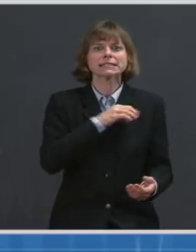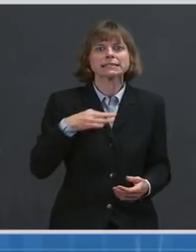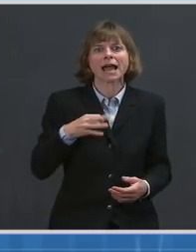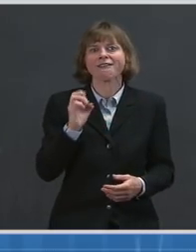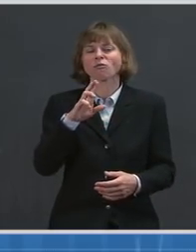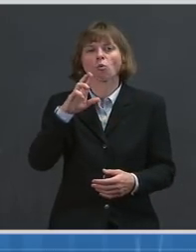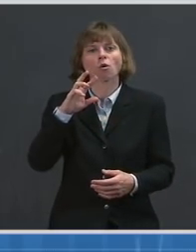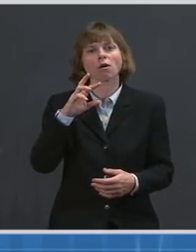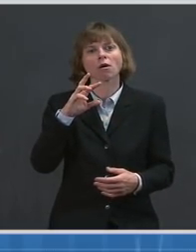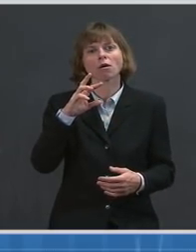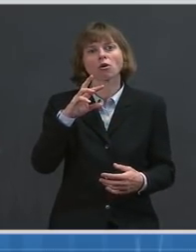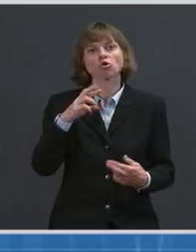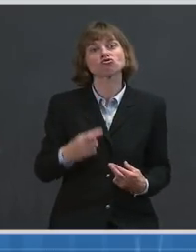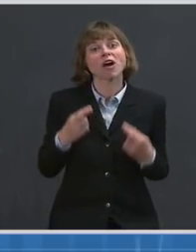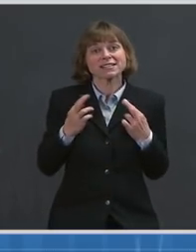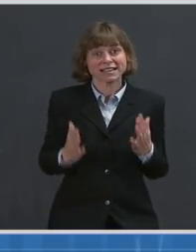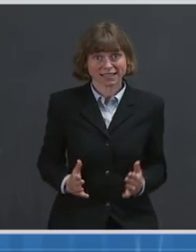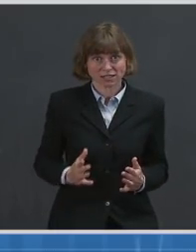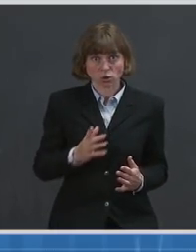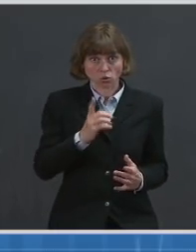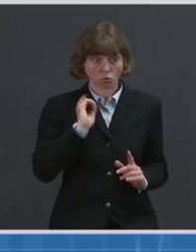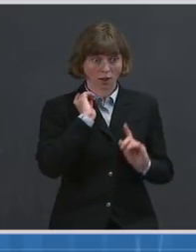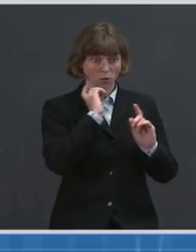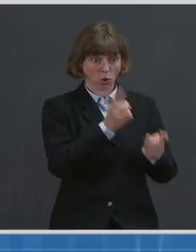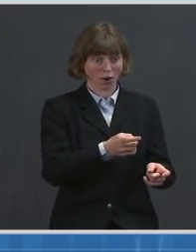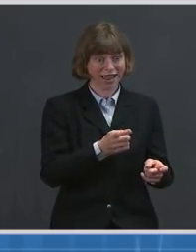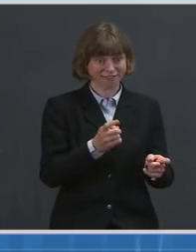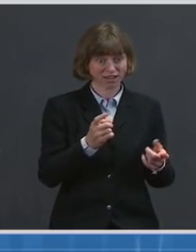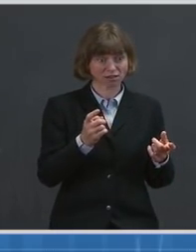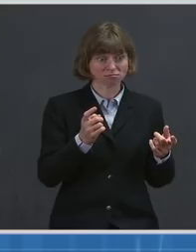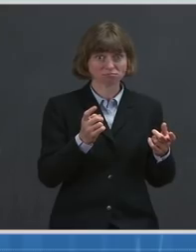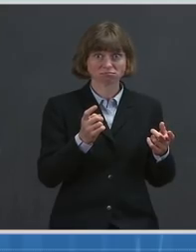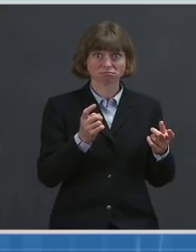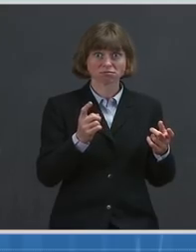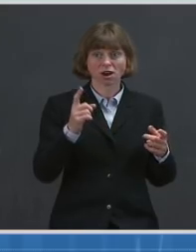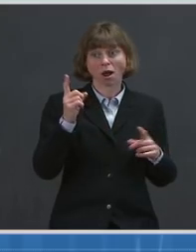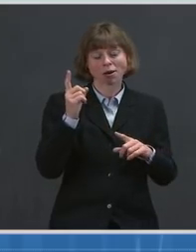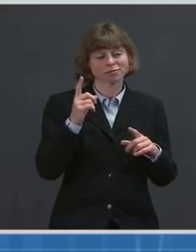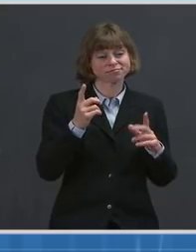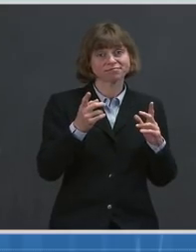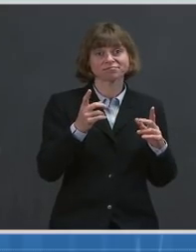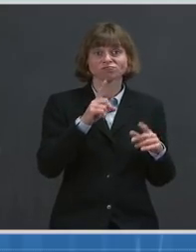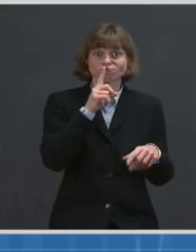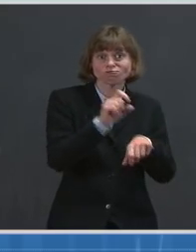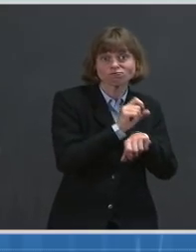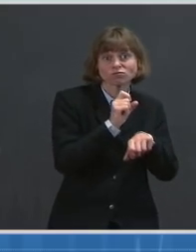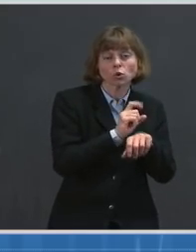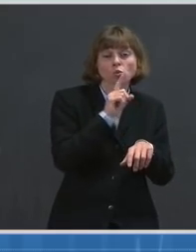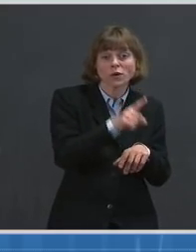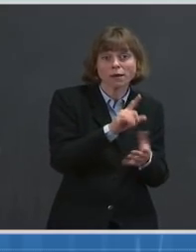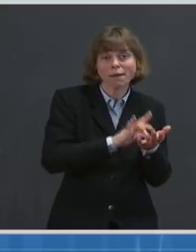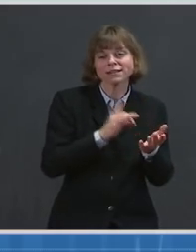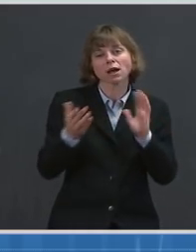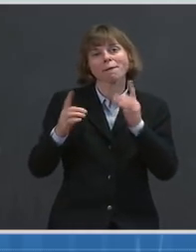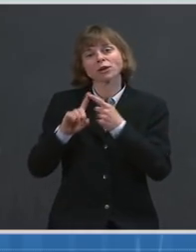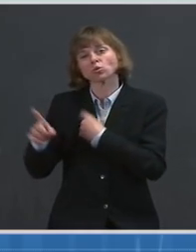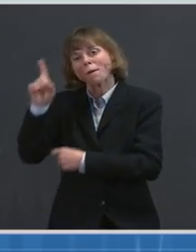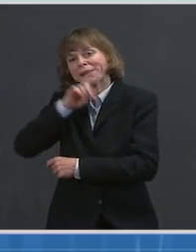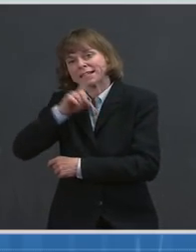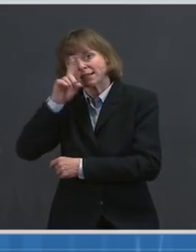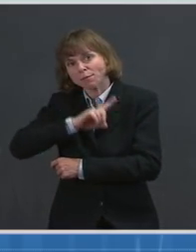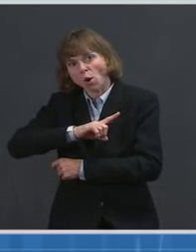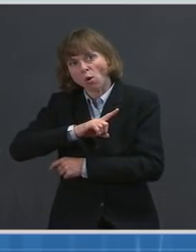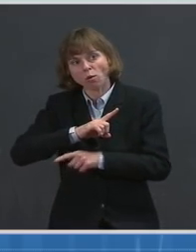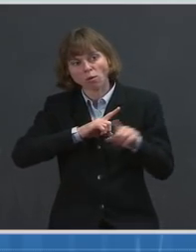randomized to placebo versus bam-lamivumab, there was an 80 percent reduction in the incidence of moderate or